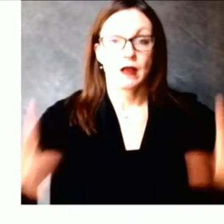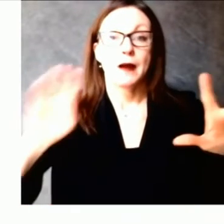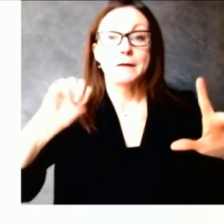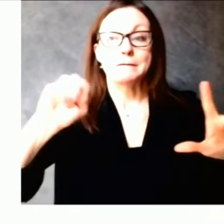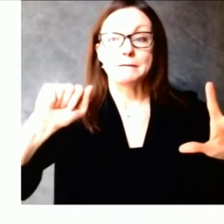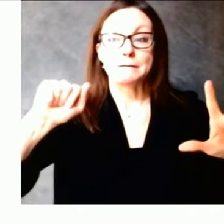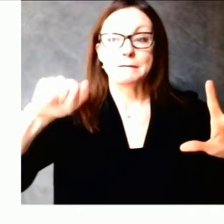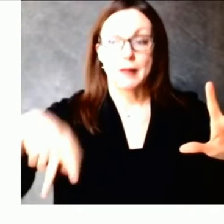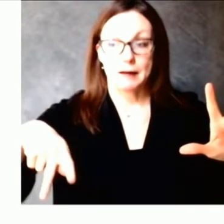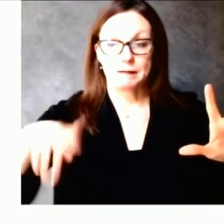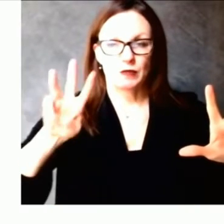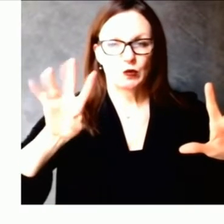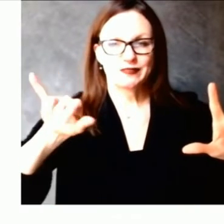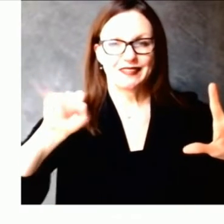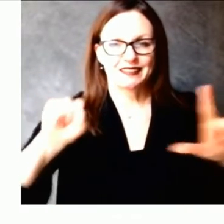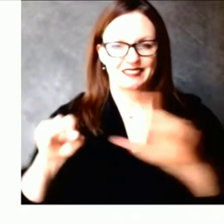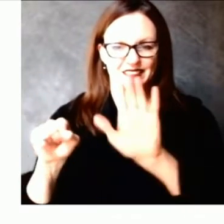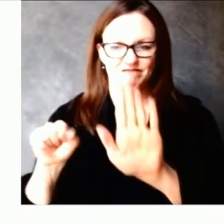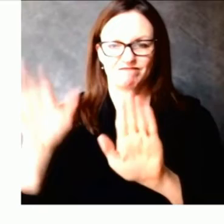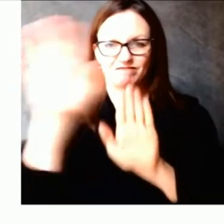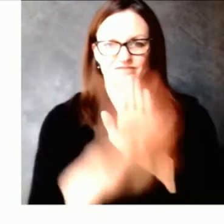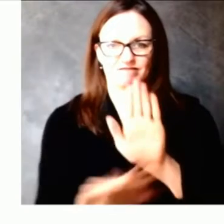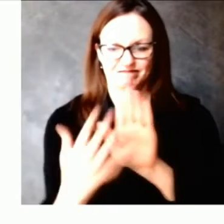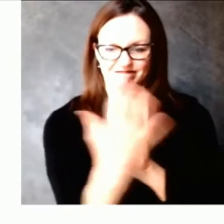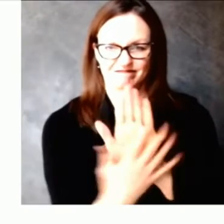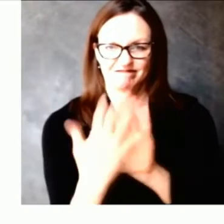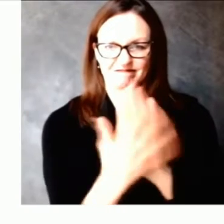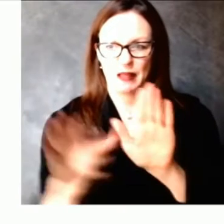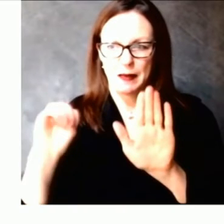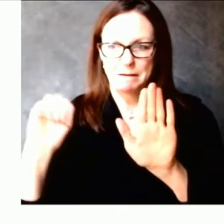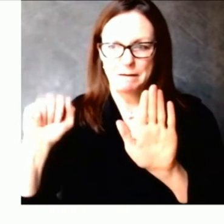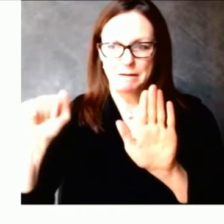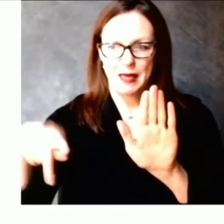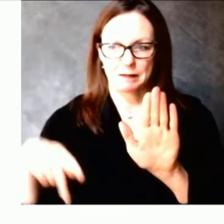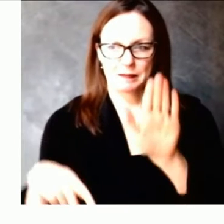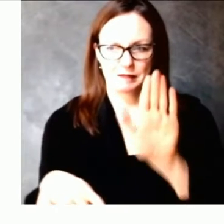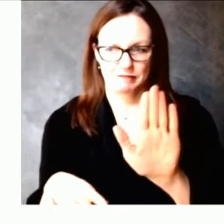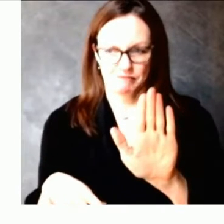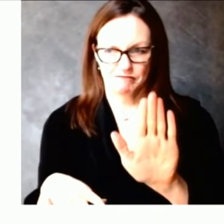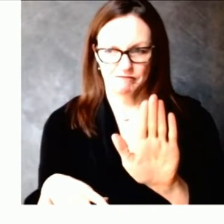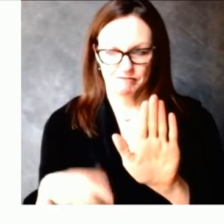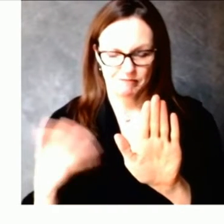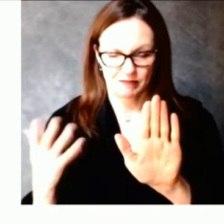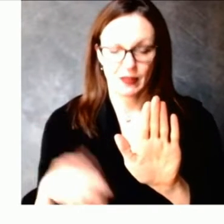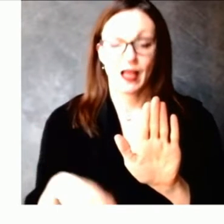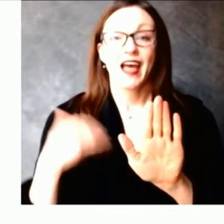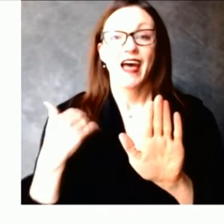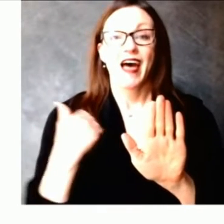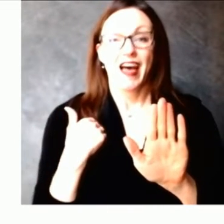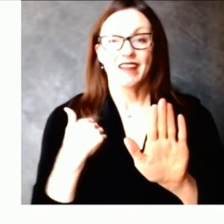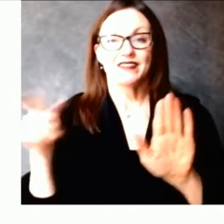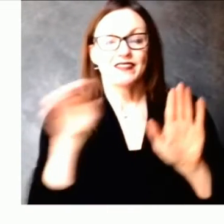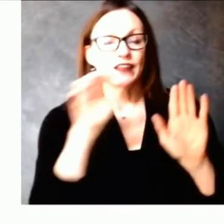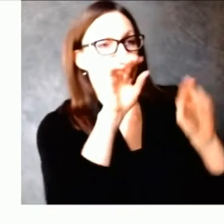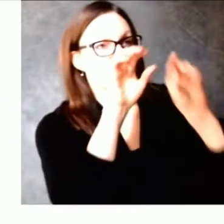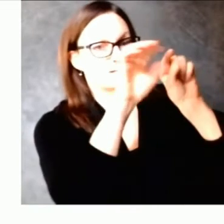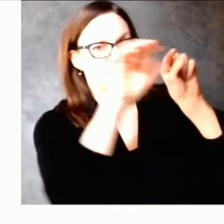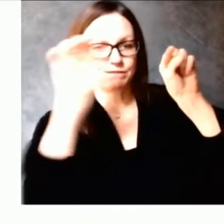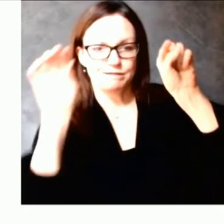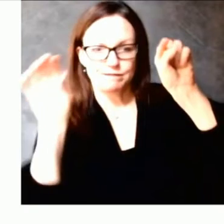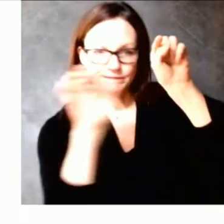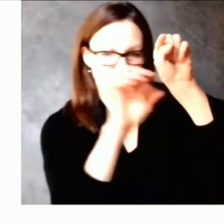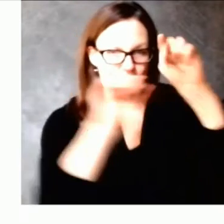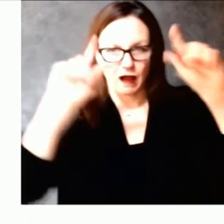of residents who have received at least one dose of vaccine. This is called a heat map. Darker